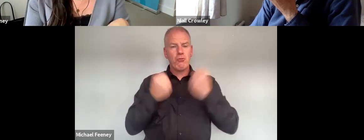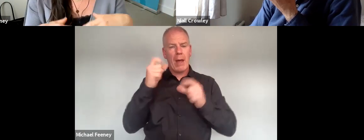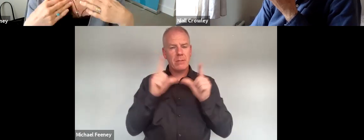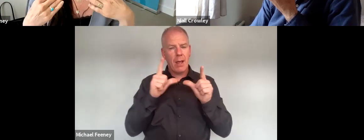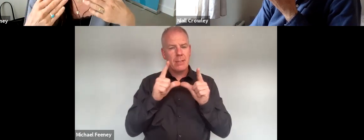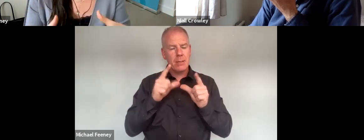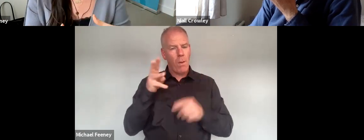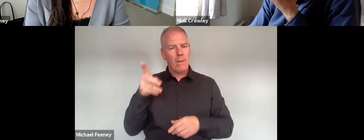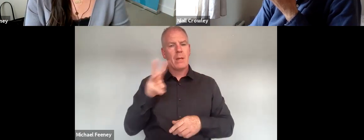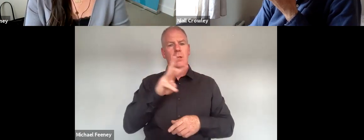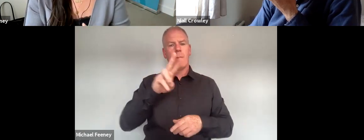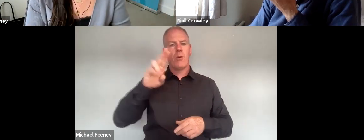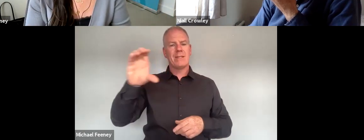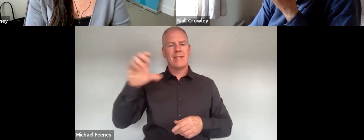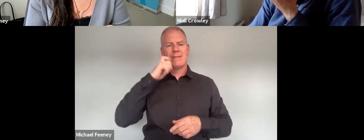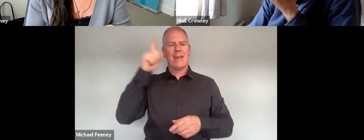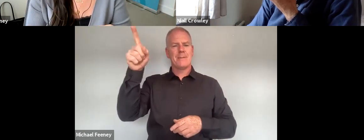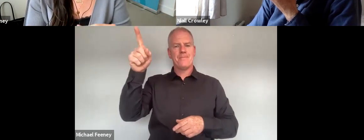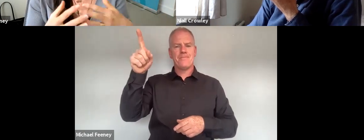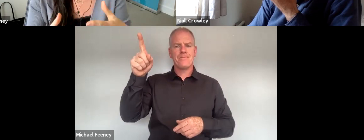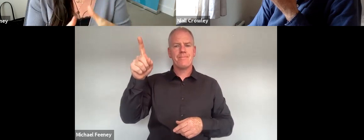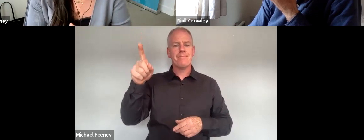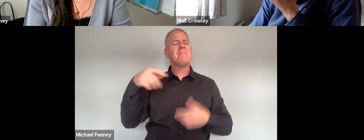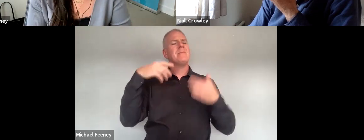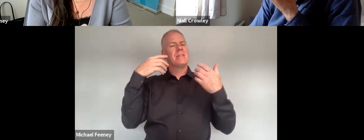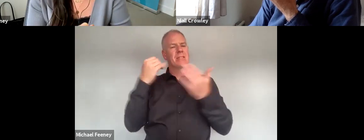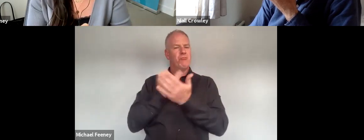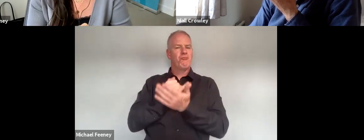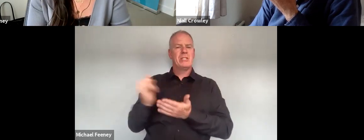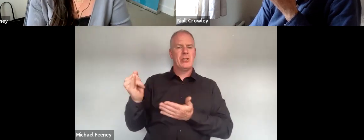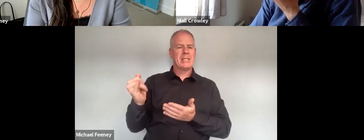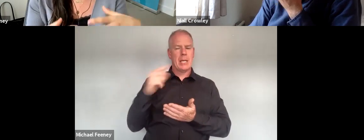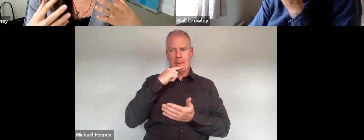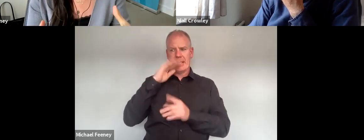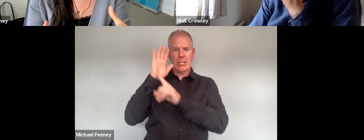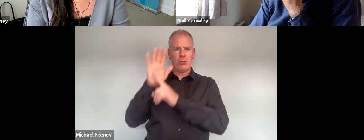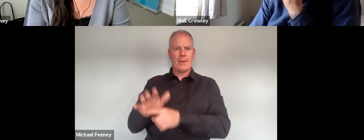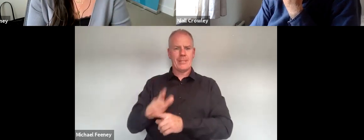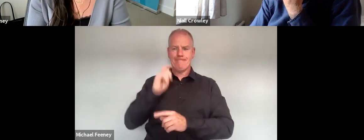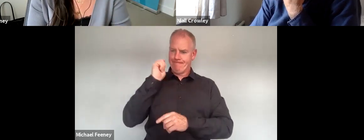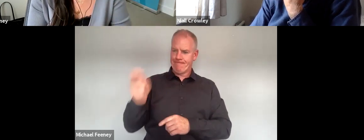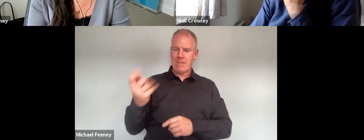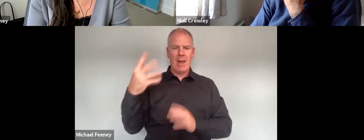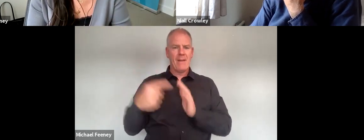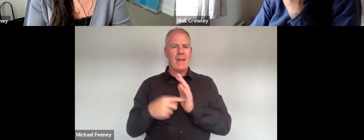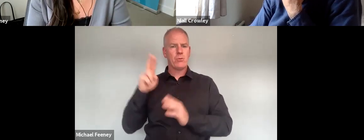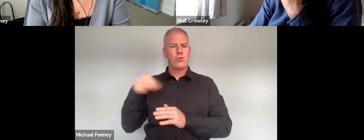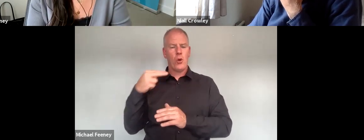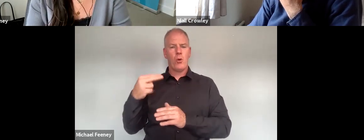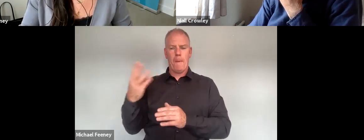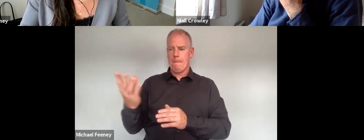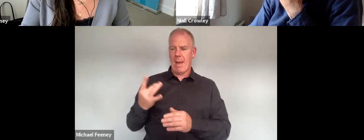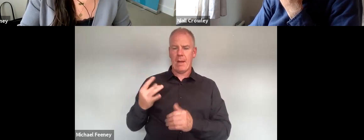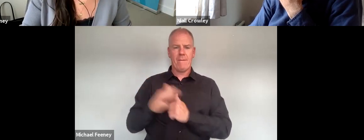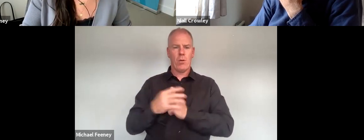the WRC in that case found that the rejection had amounted discrimination awarded the 5000 compensation but